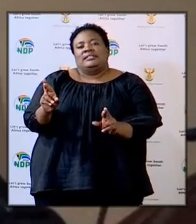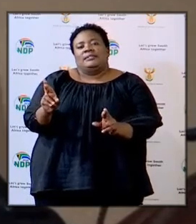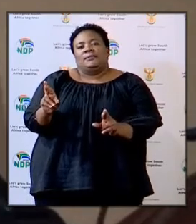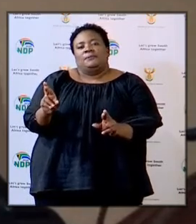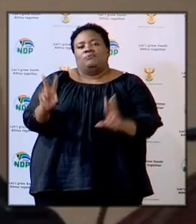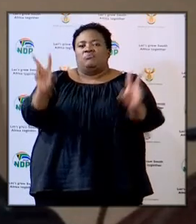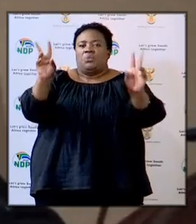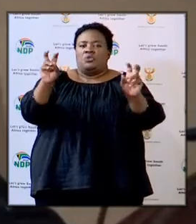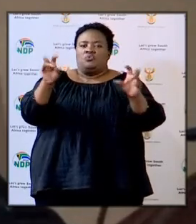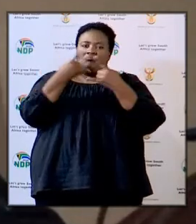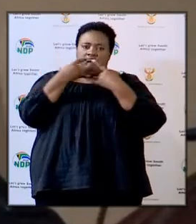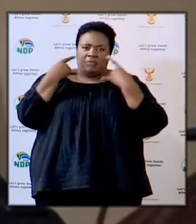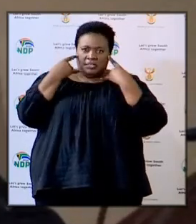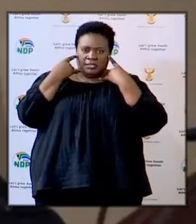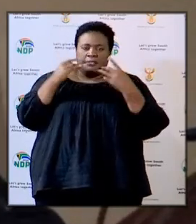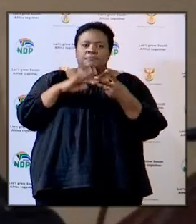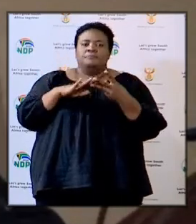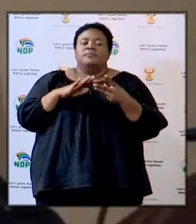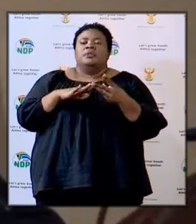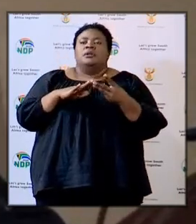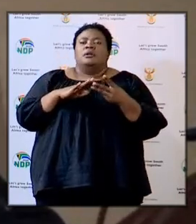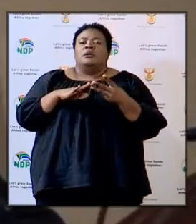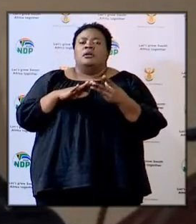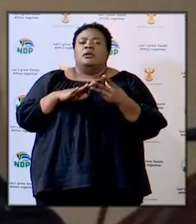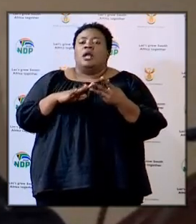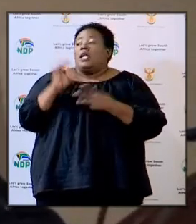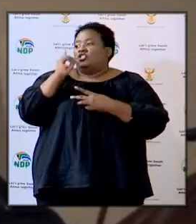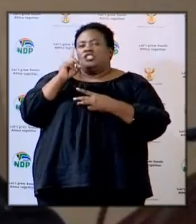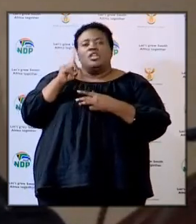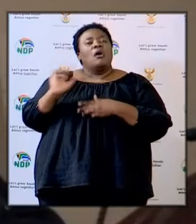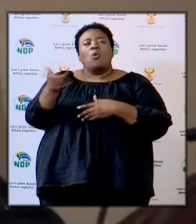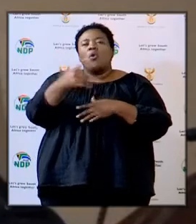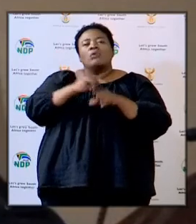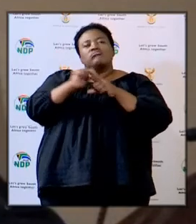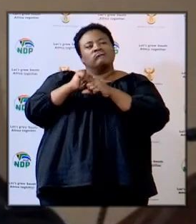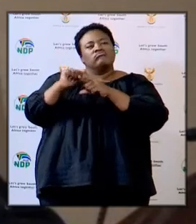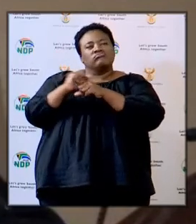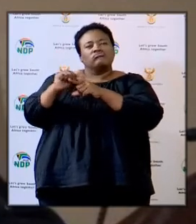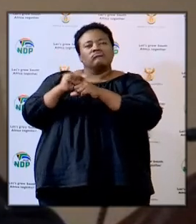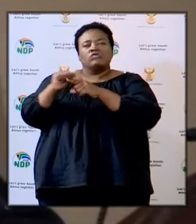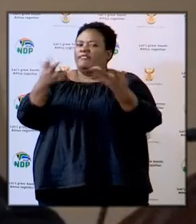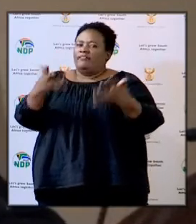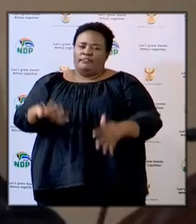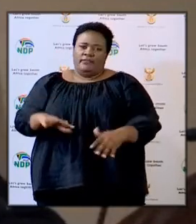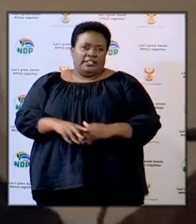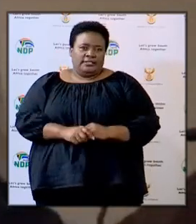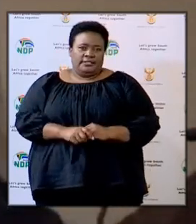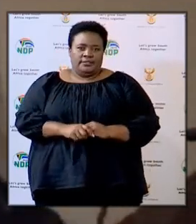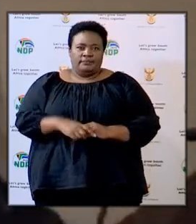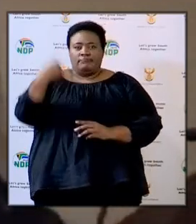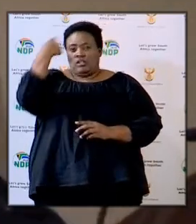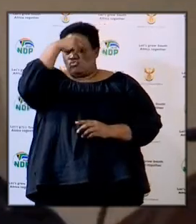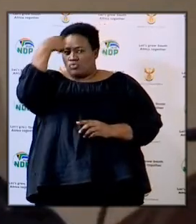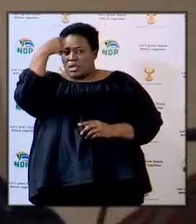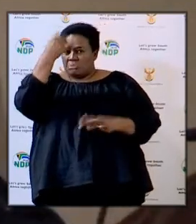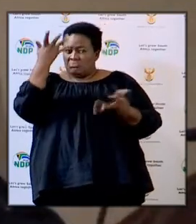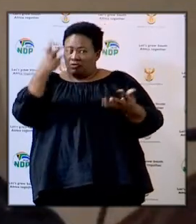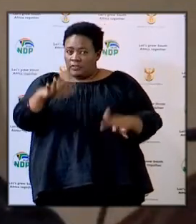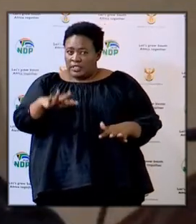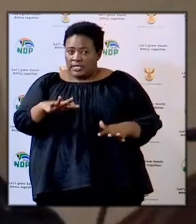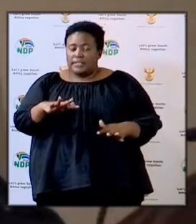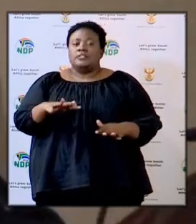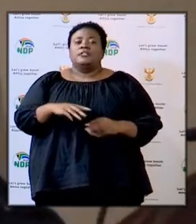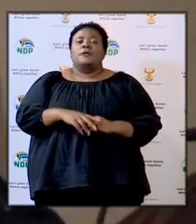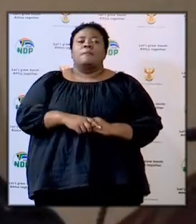to the question of masks all teachers were trained and screened and